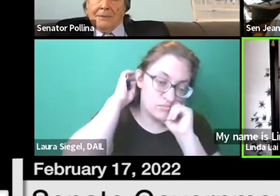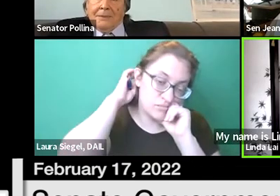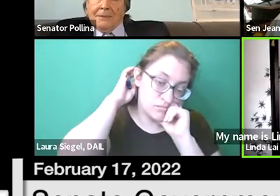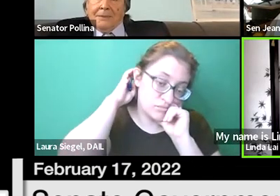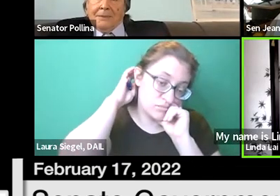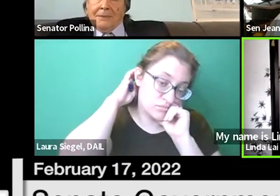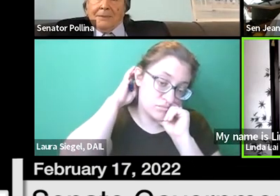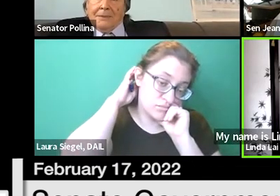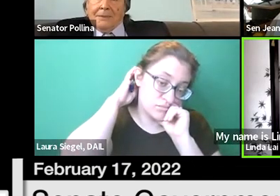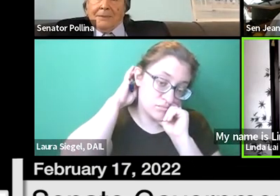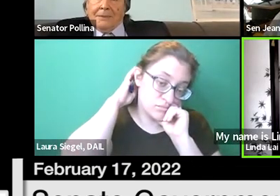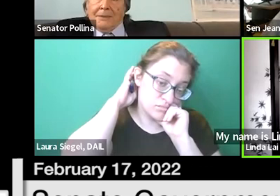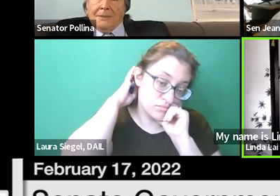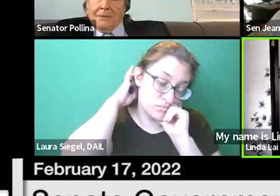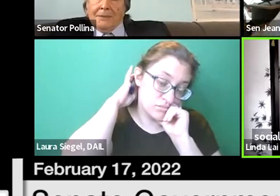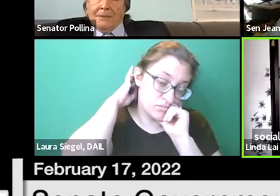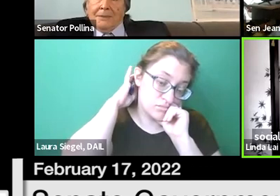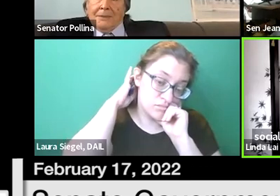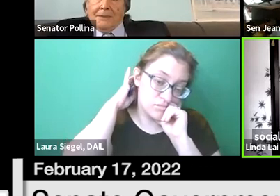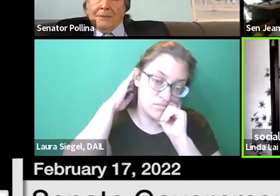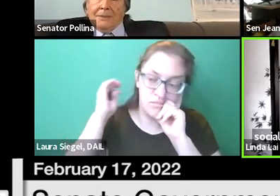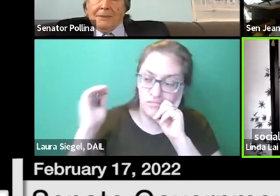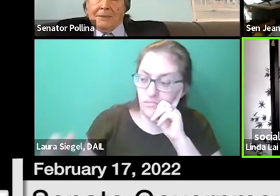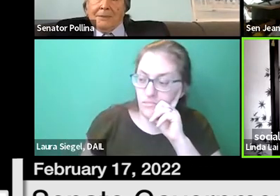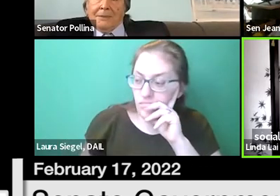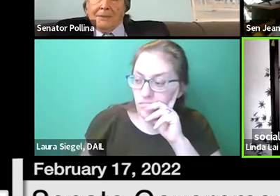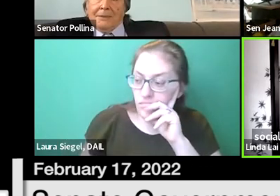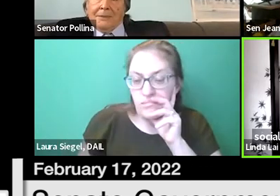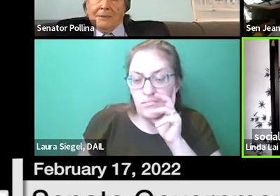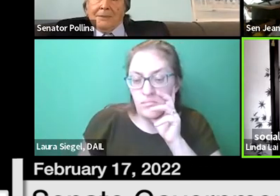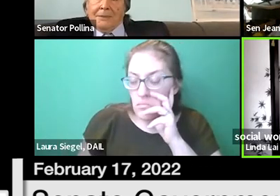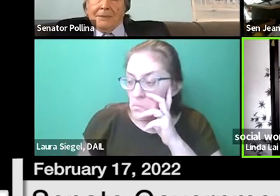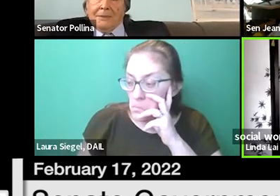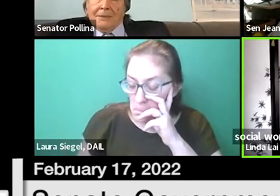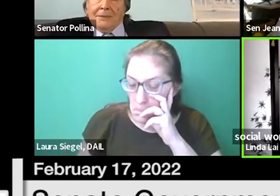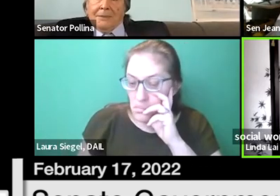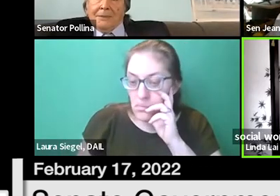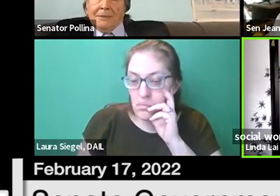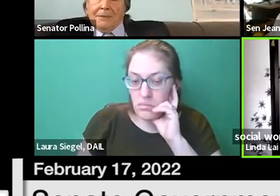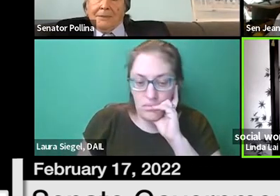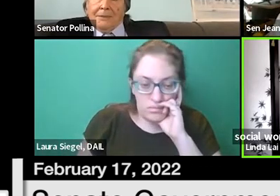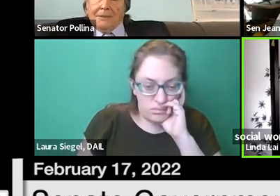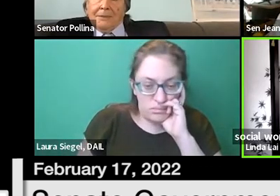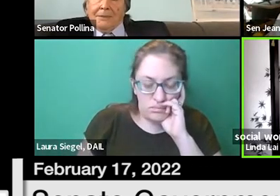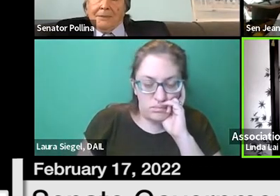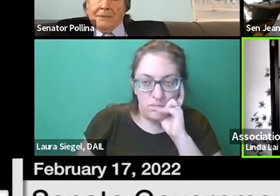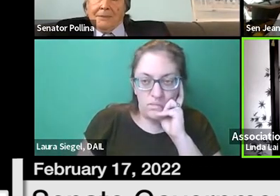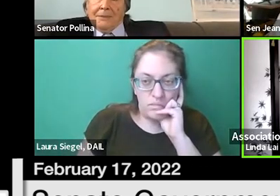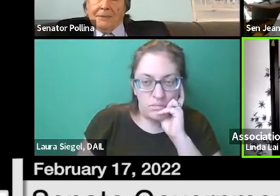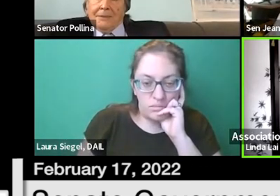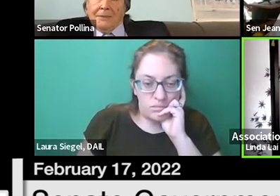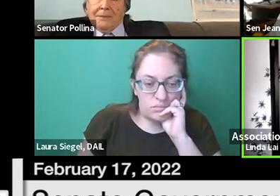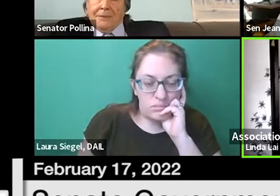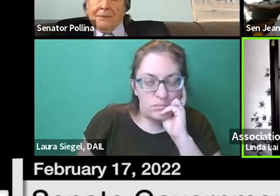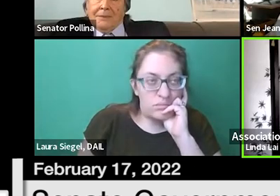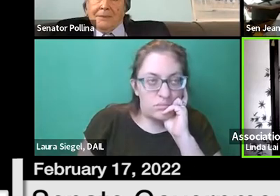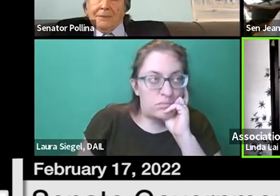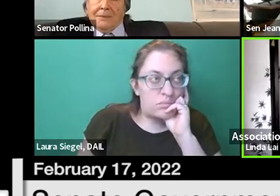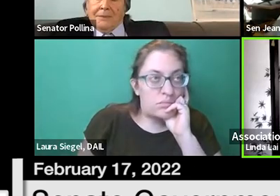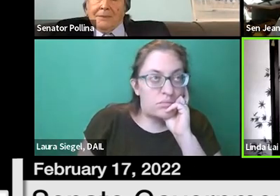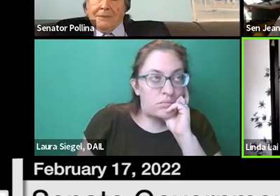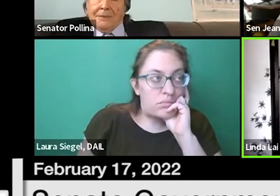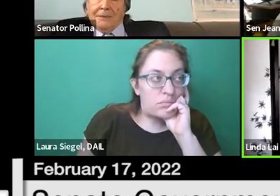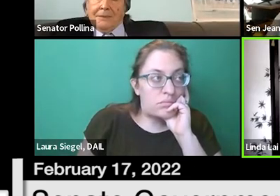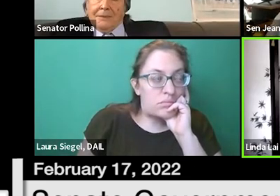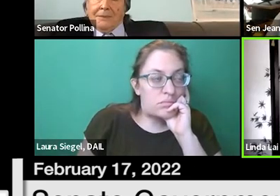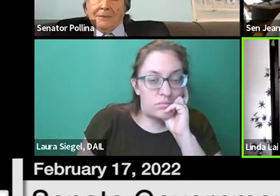the, um, National Association of Social Work of Vermont chapters president. Um, um, I, I am